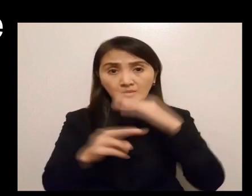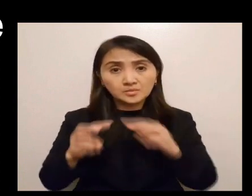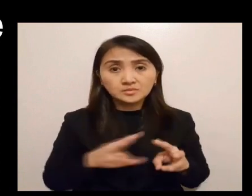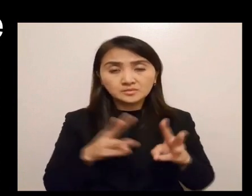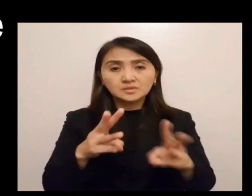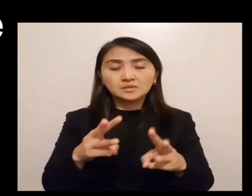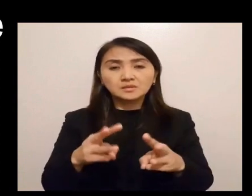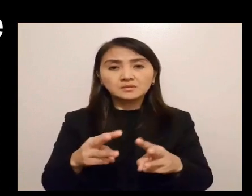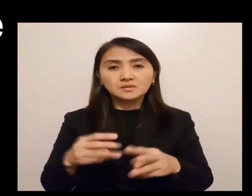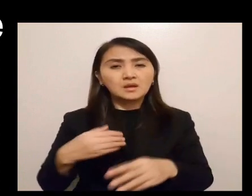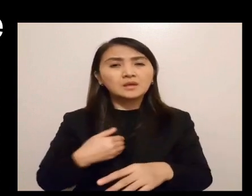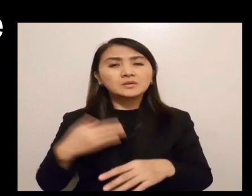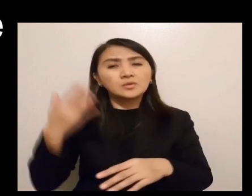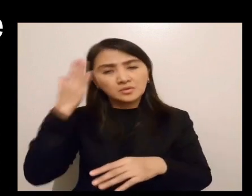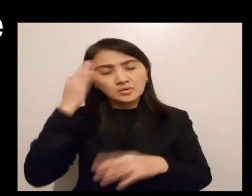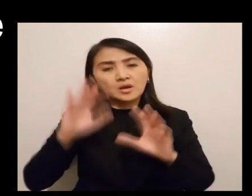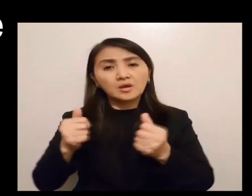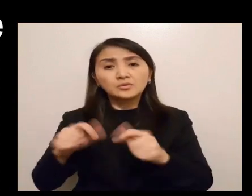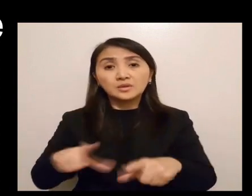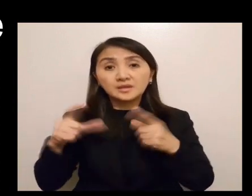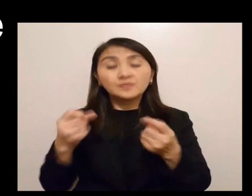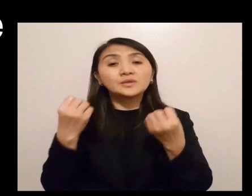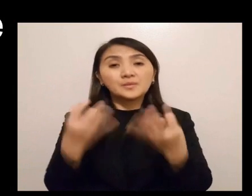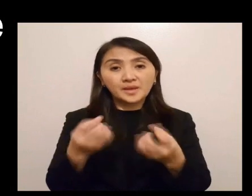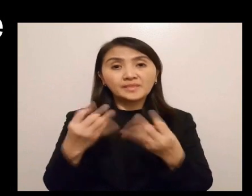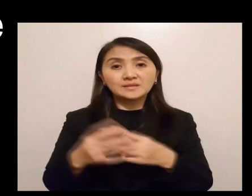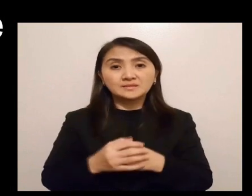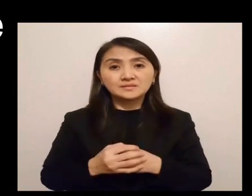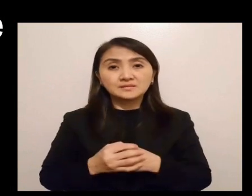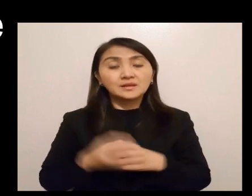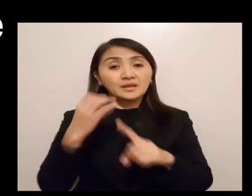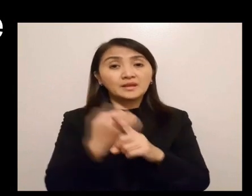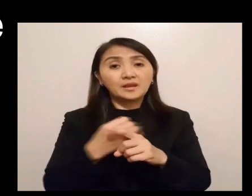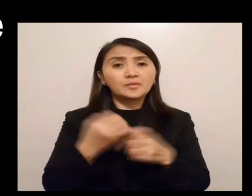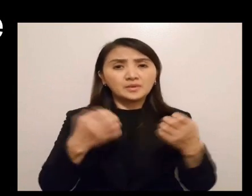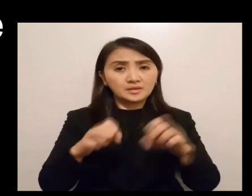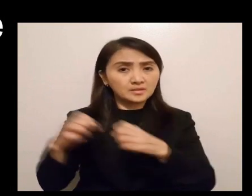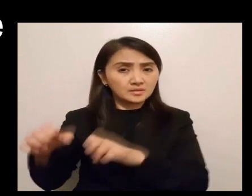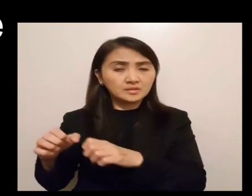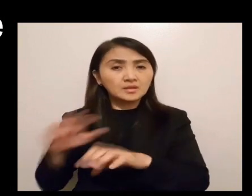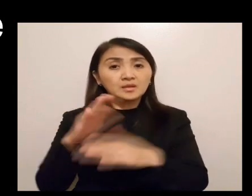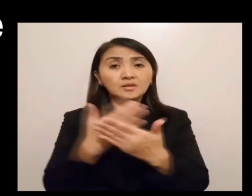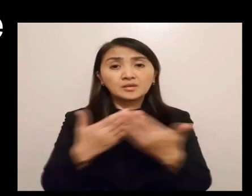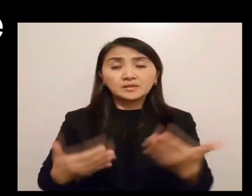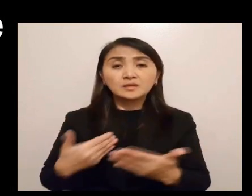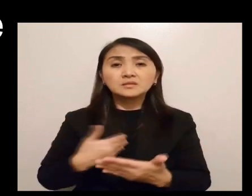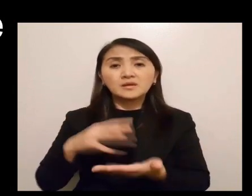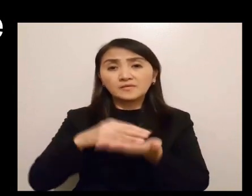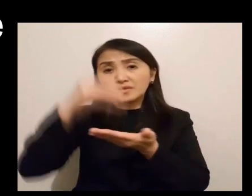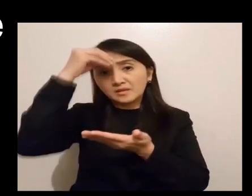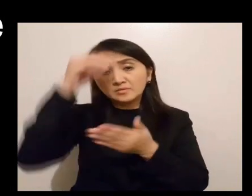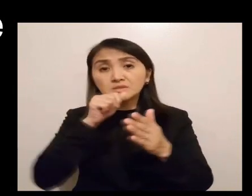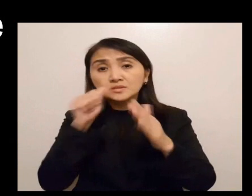I know how to live in humble circumstances. I know also how to live with abundance. In every circumstance